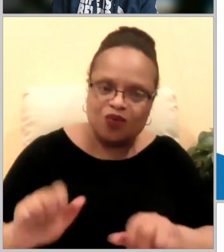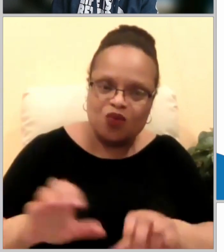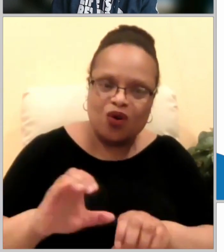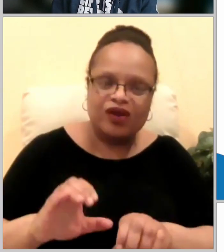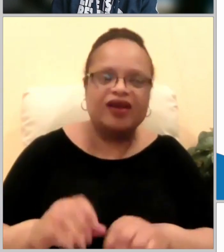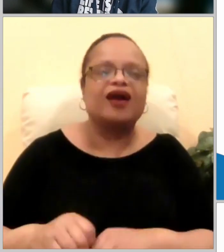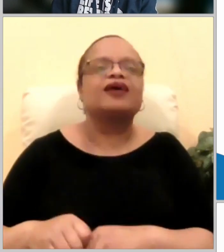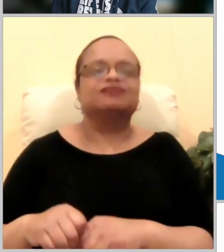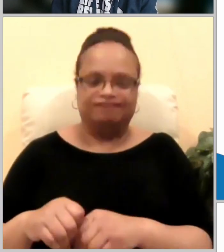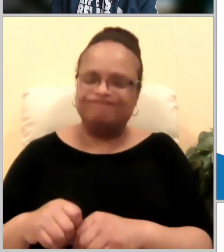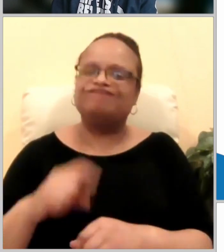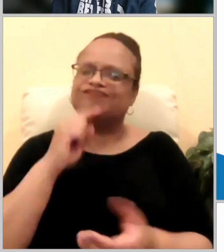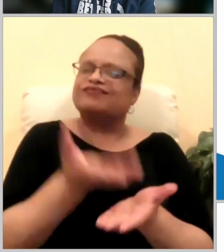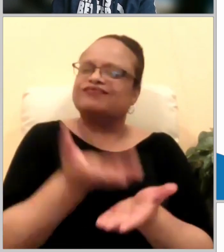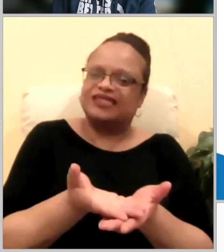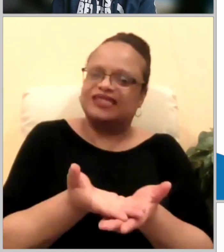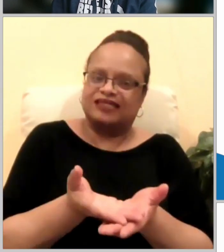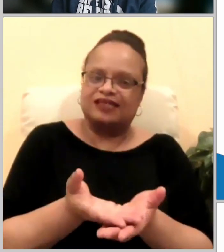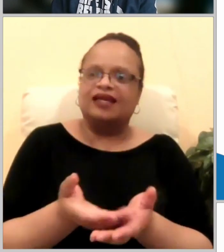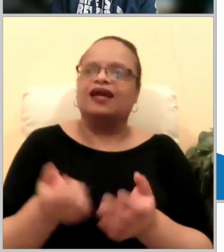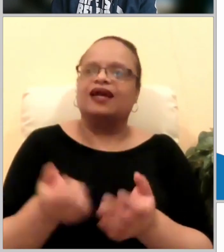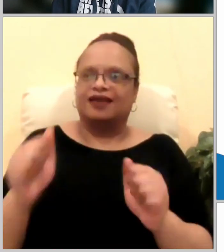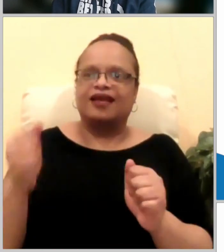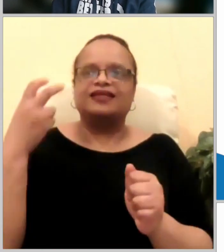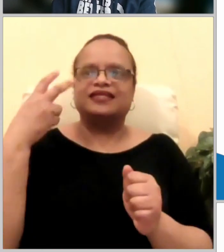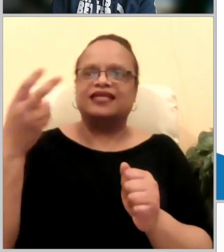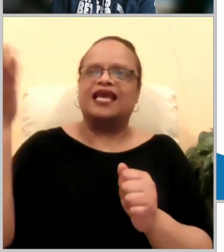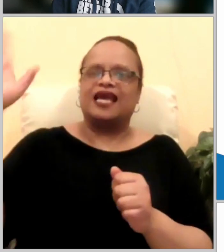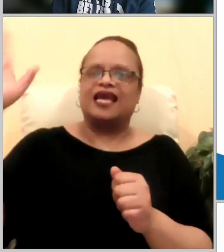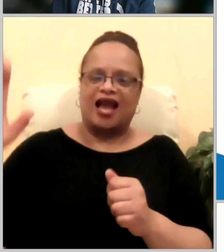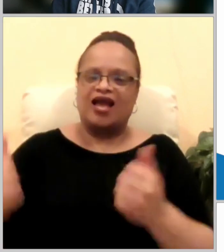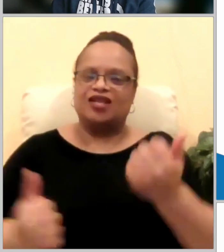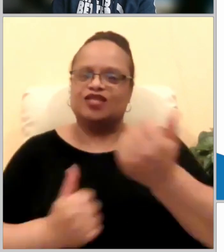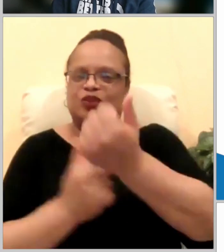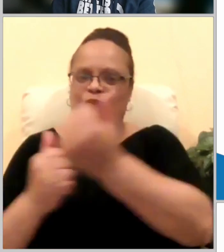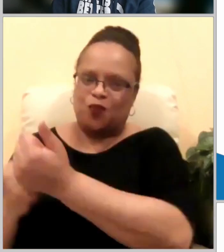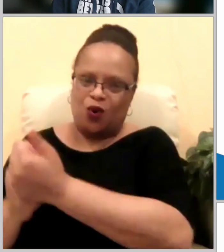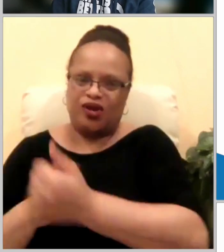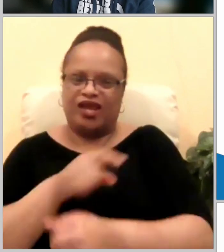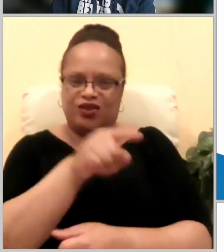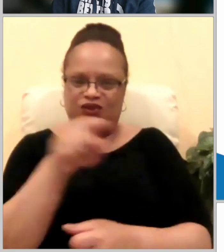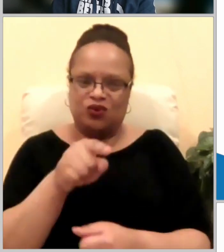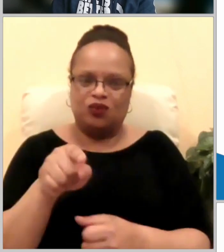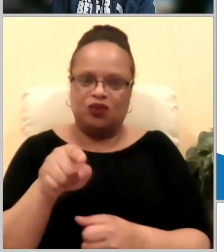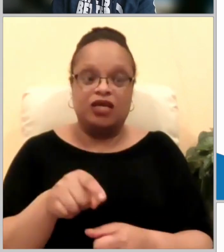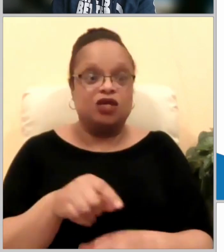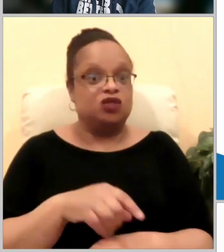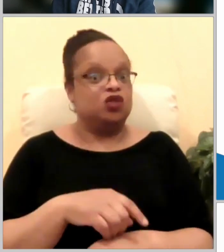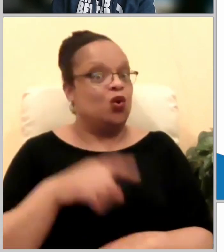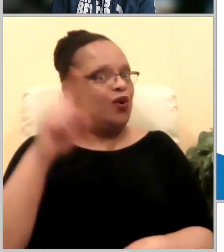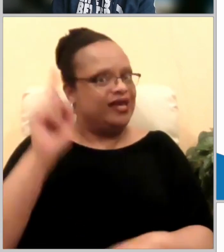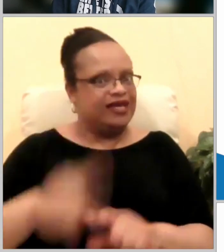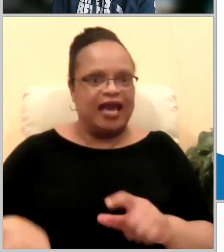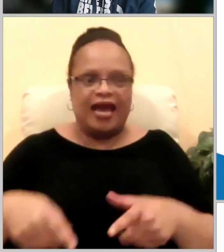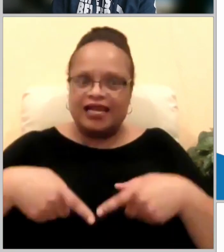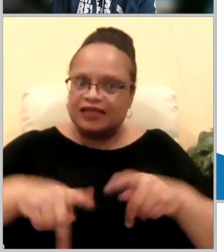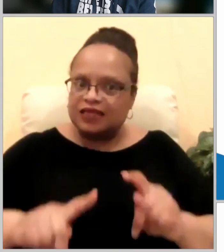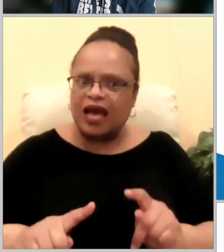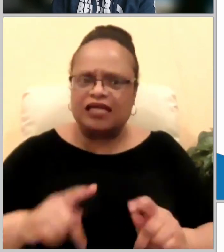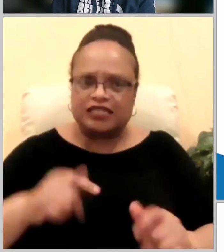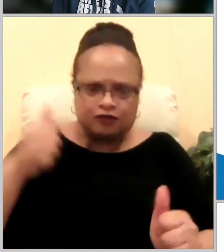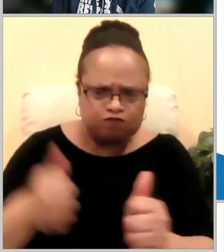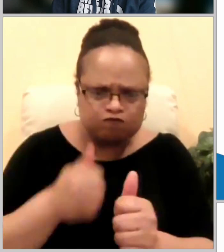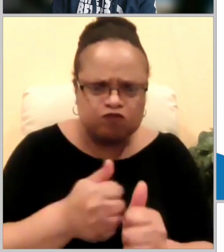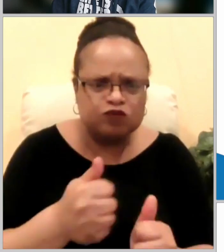will be with you you will see amazing things happening and this is why we can't let persecution strike fear in us or